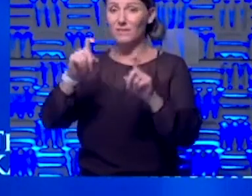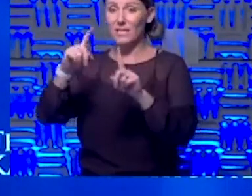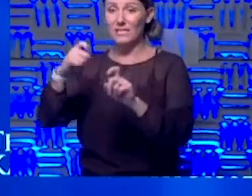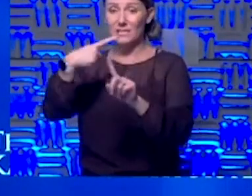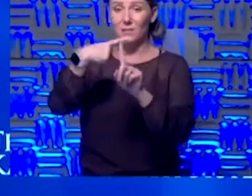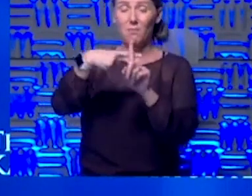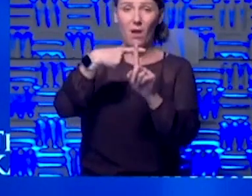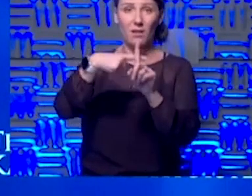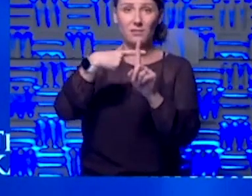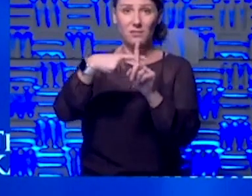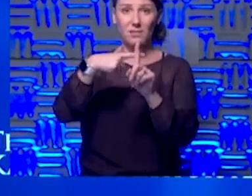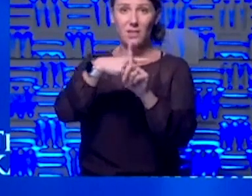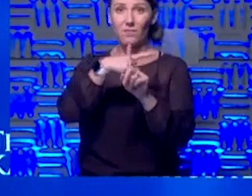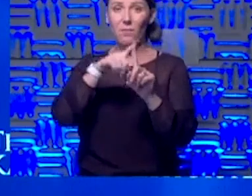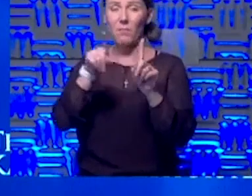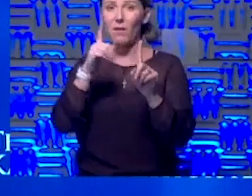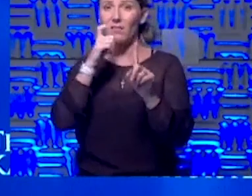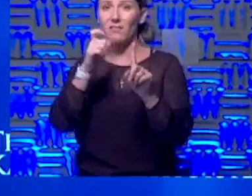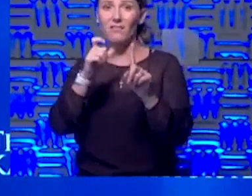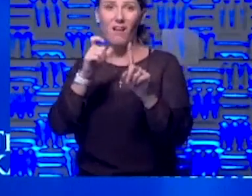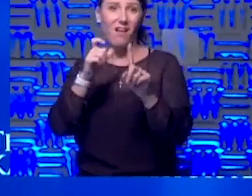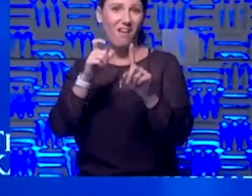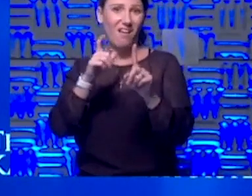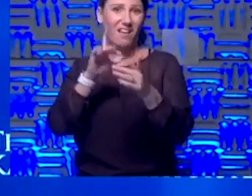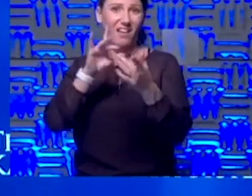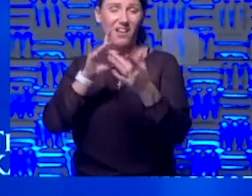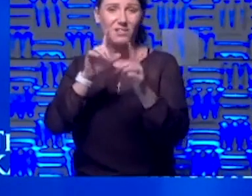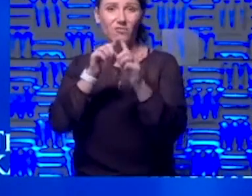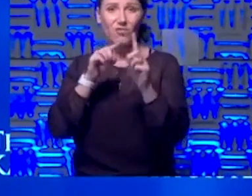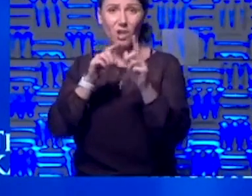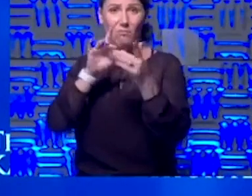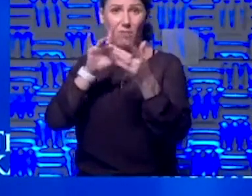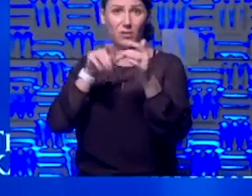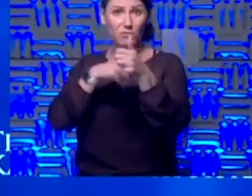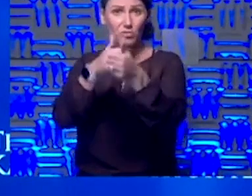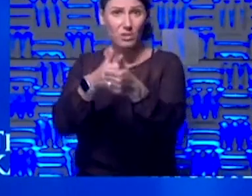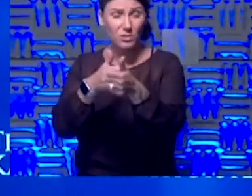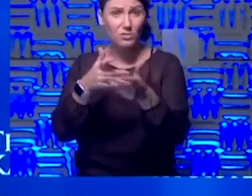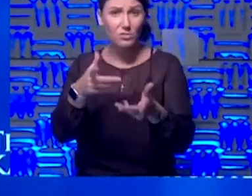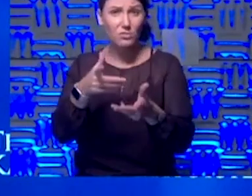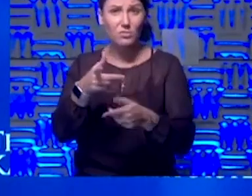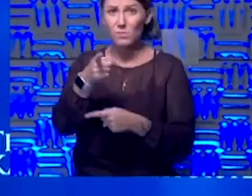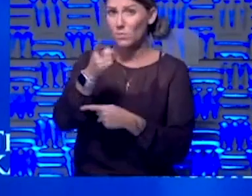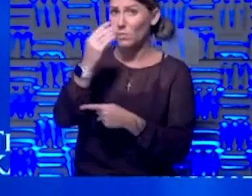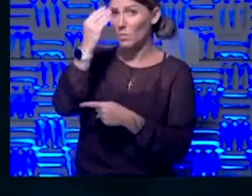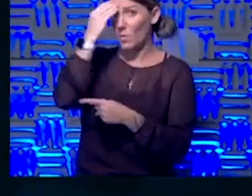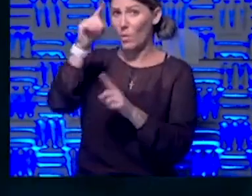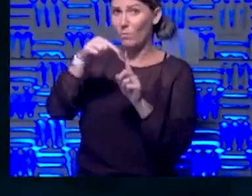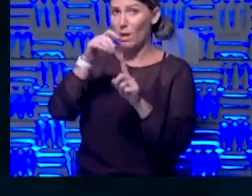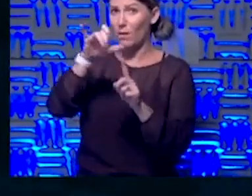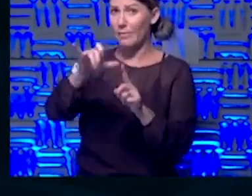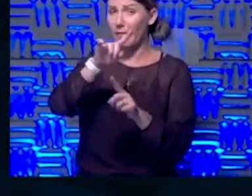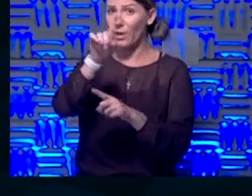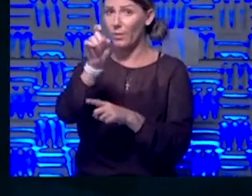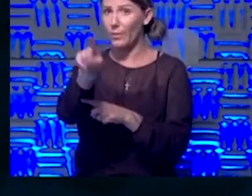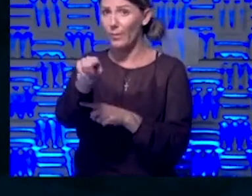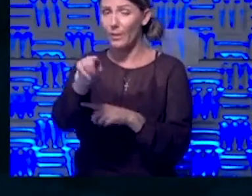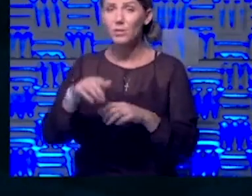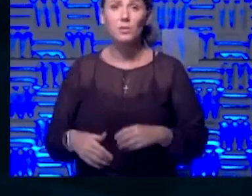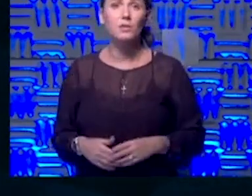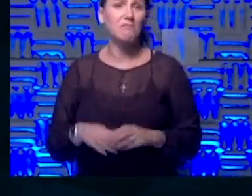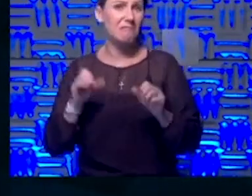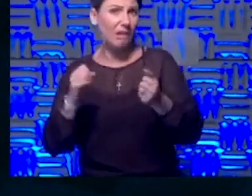by tracers, contact tracers. John, you know, I don't know anything about that specific of a question. Do you? Or can you, and can you talk about it?